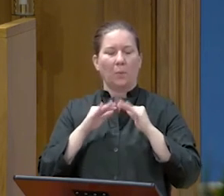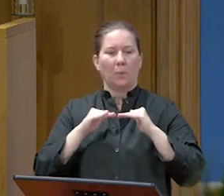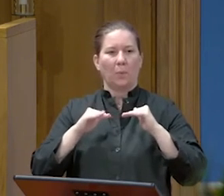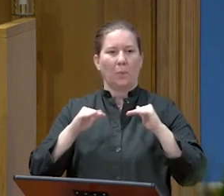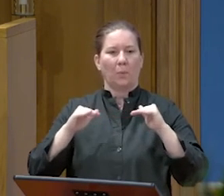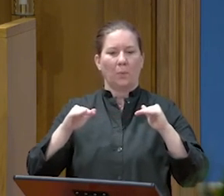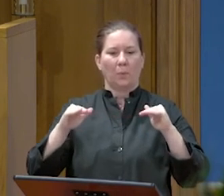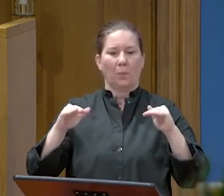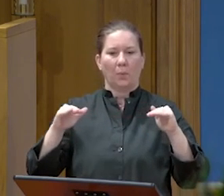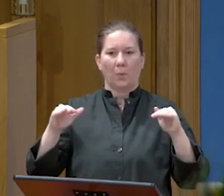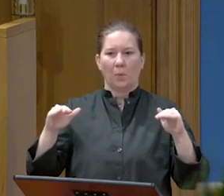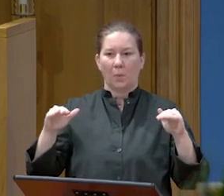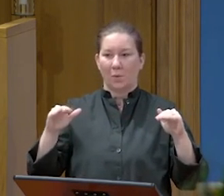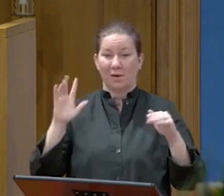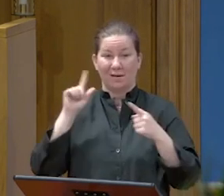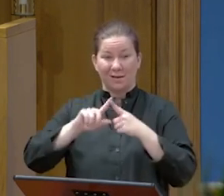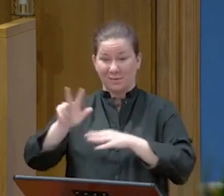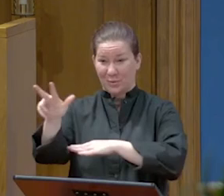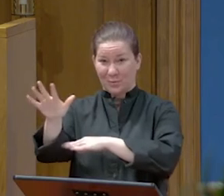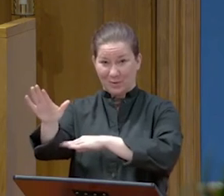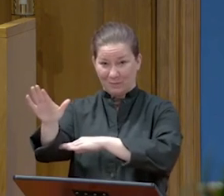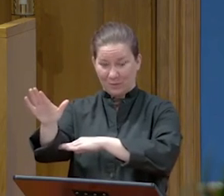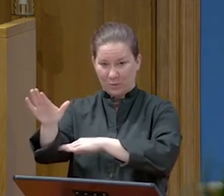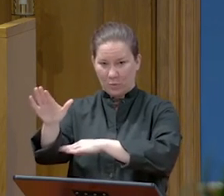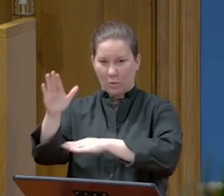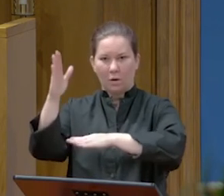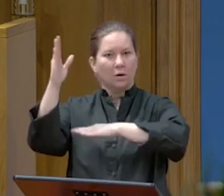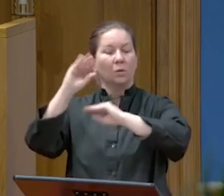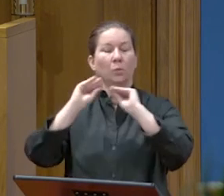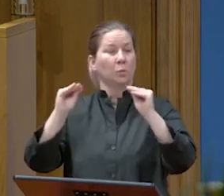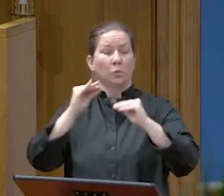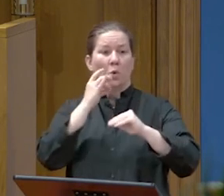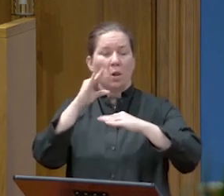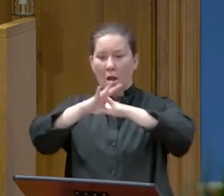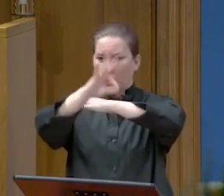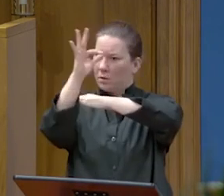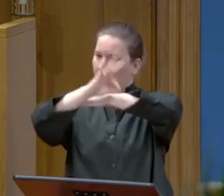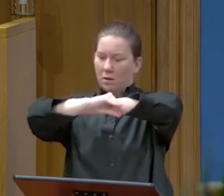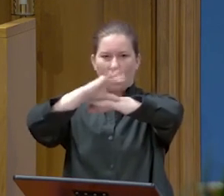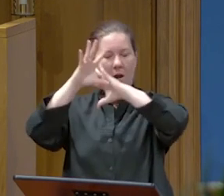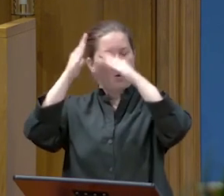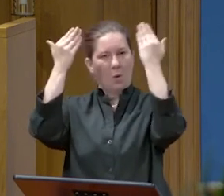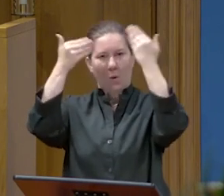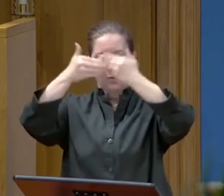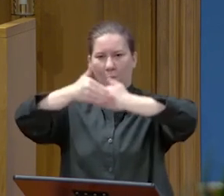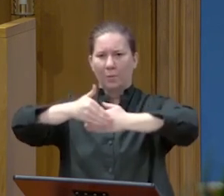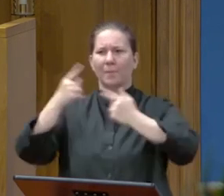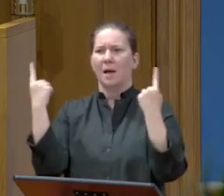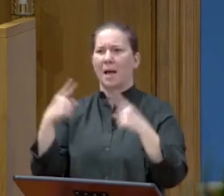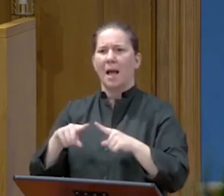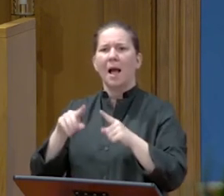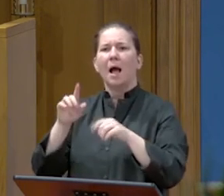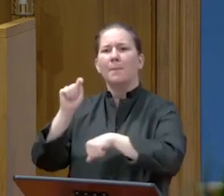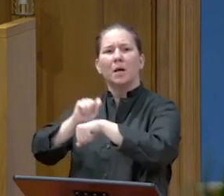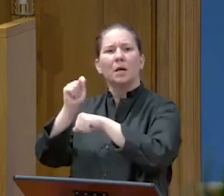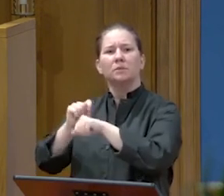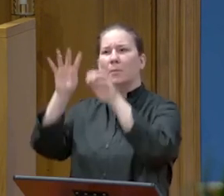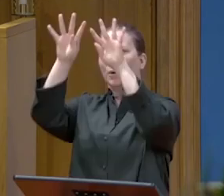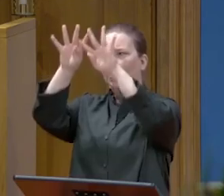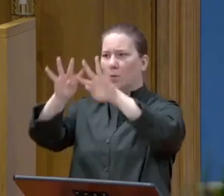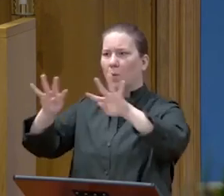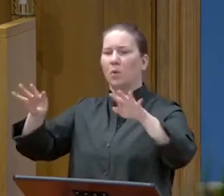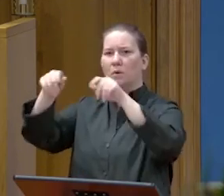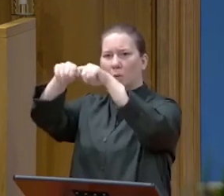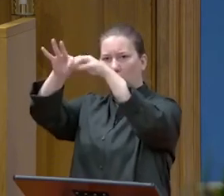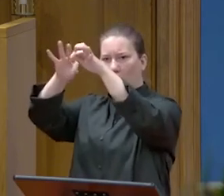the sun's light failed, and the curtain of the temple was torn in two. Then Jesus, crying with